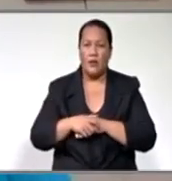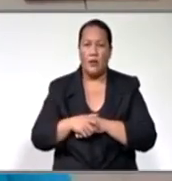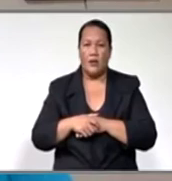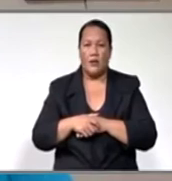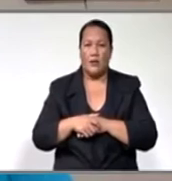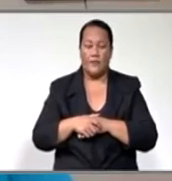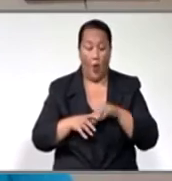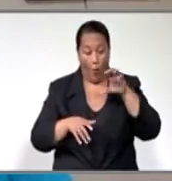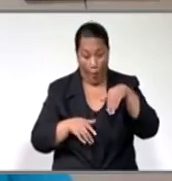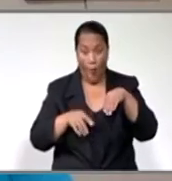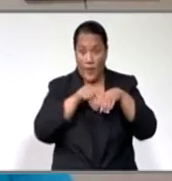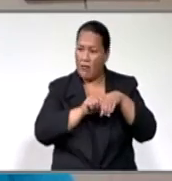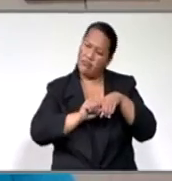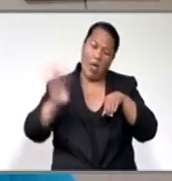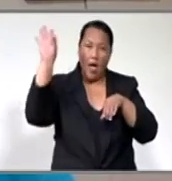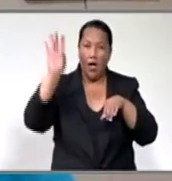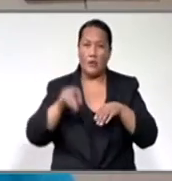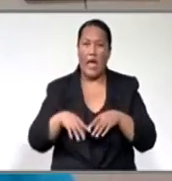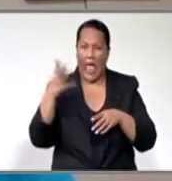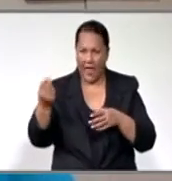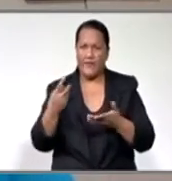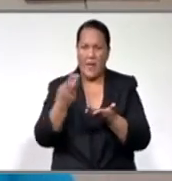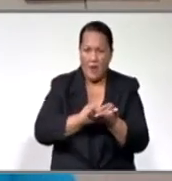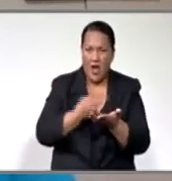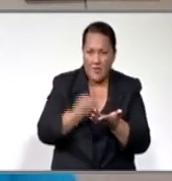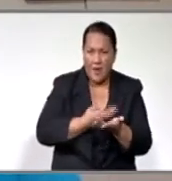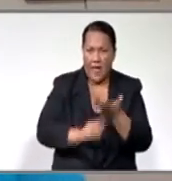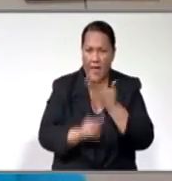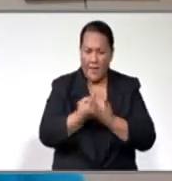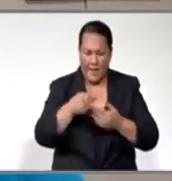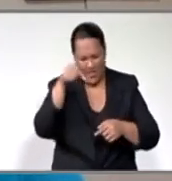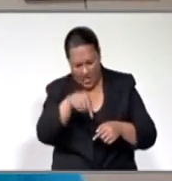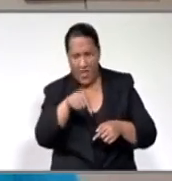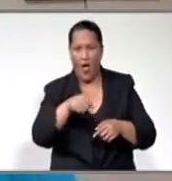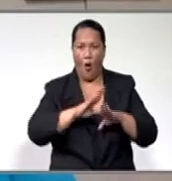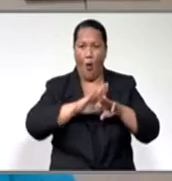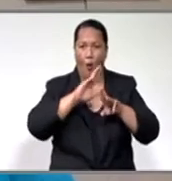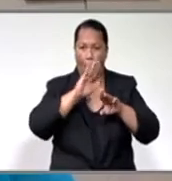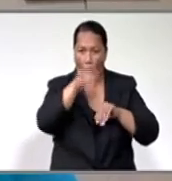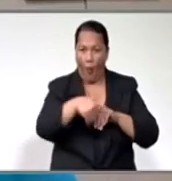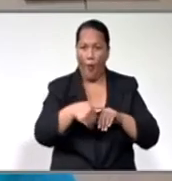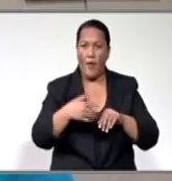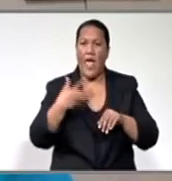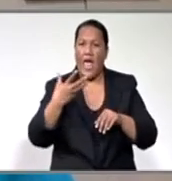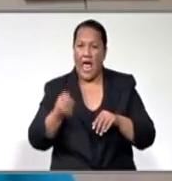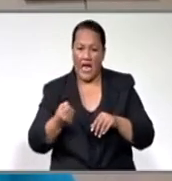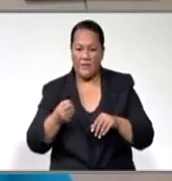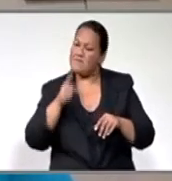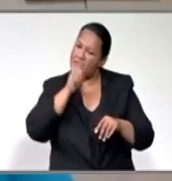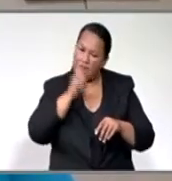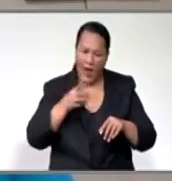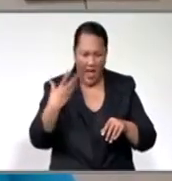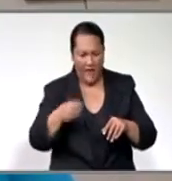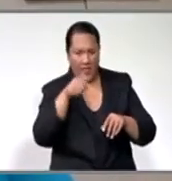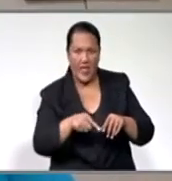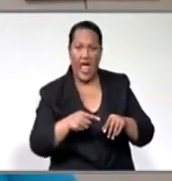rape within the home, with everybody present. And, you know, the guy is insisting on having